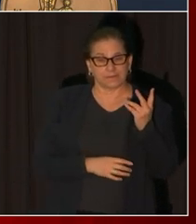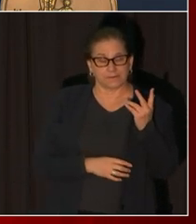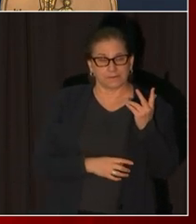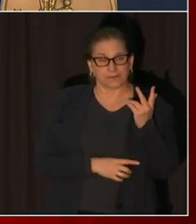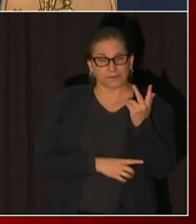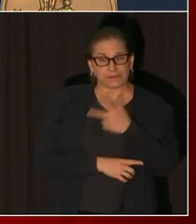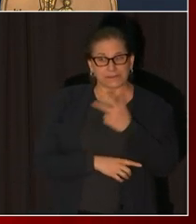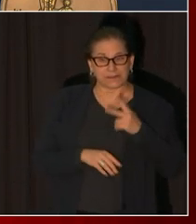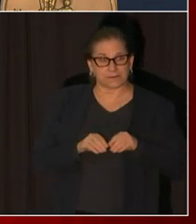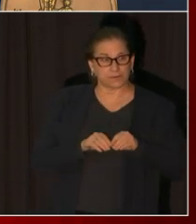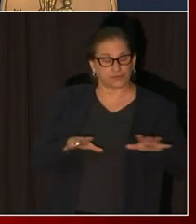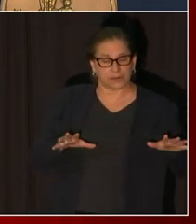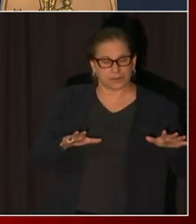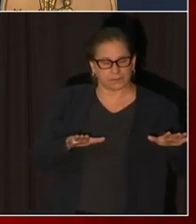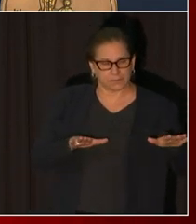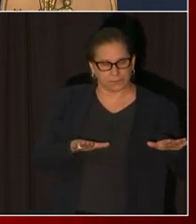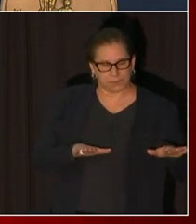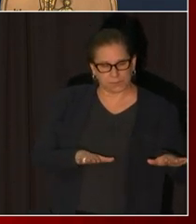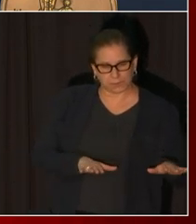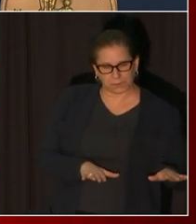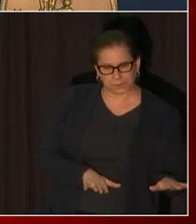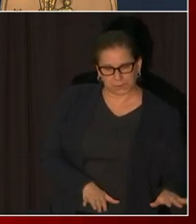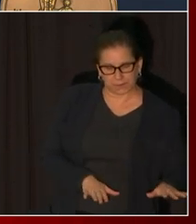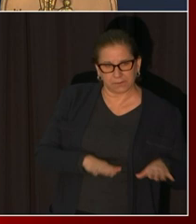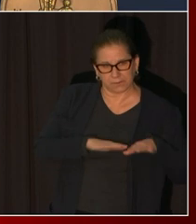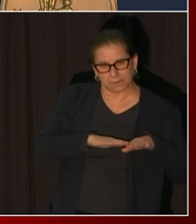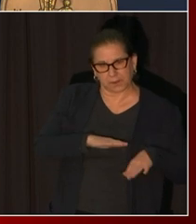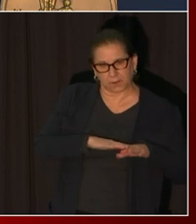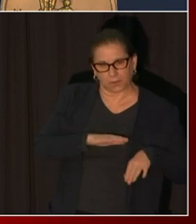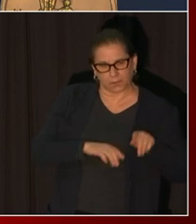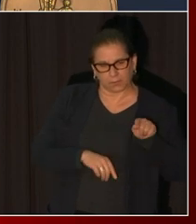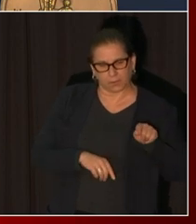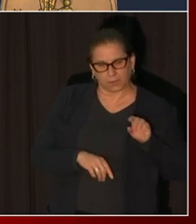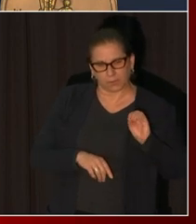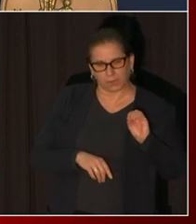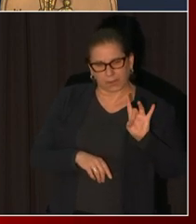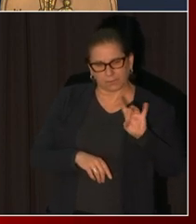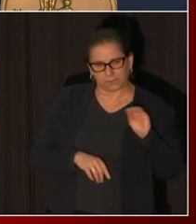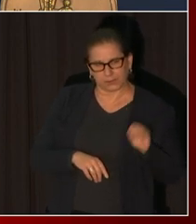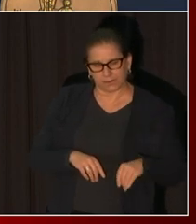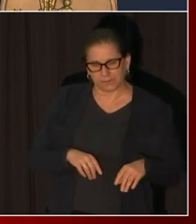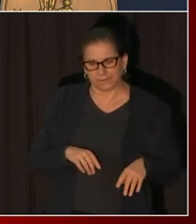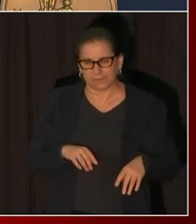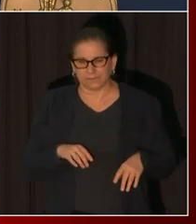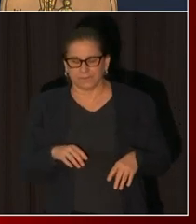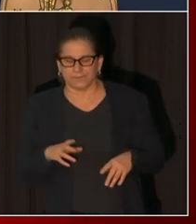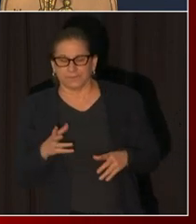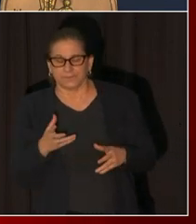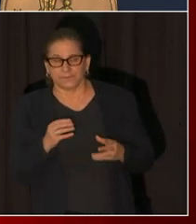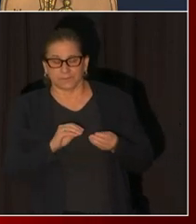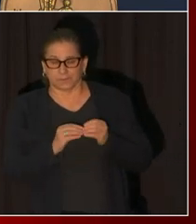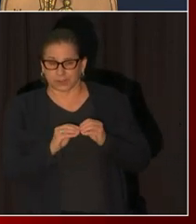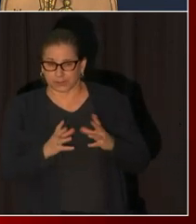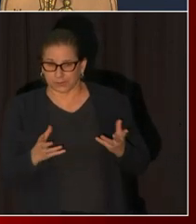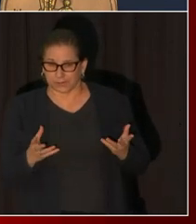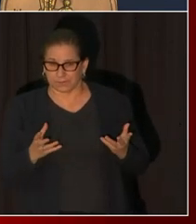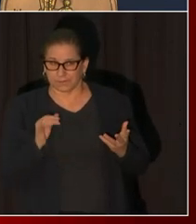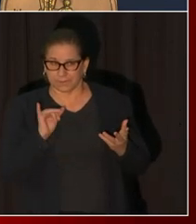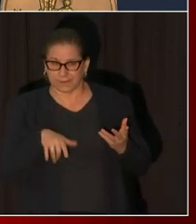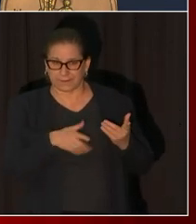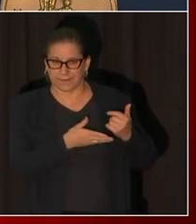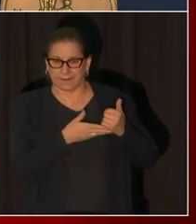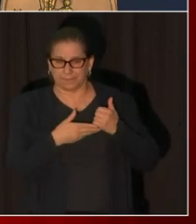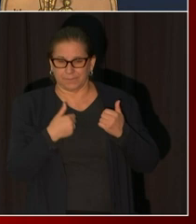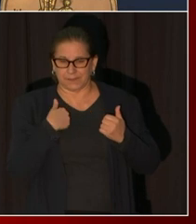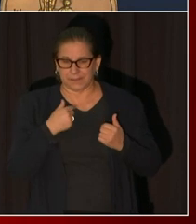we are also letting you know where we are with testing including the ability to test in the four